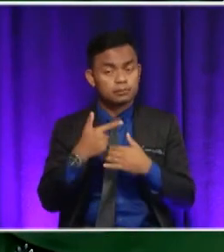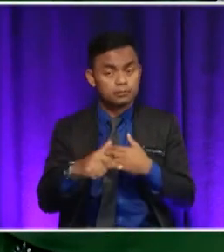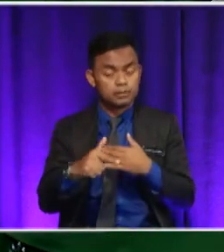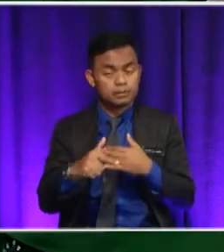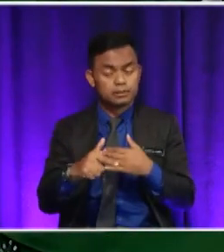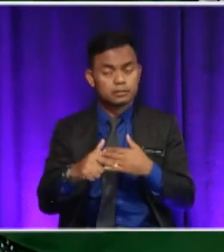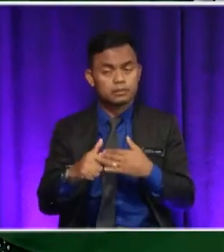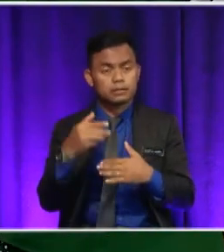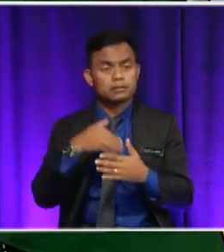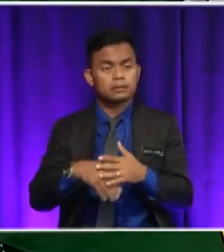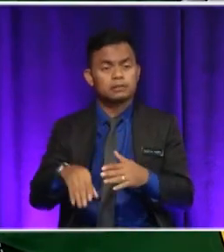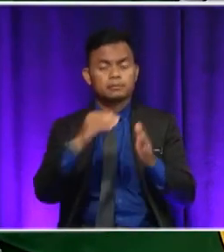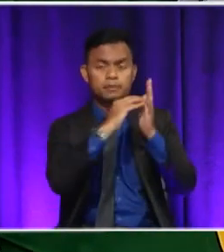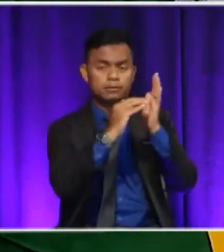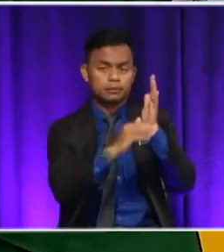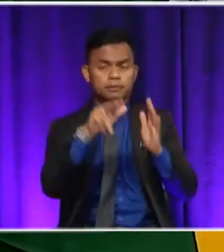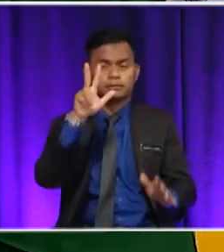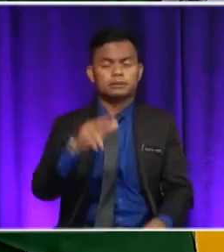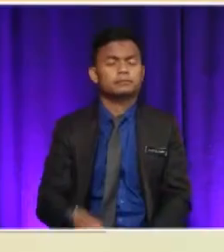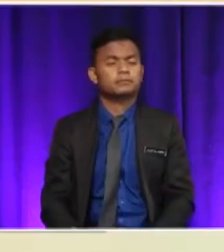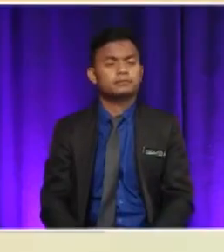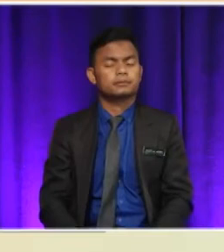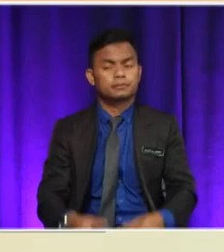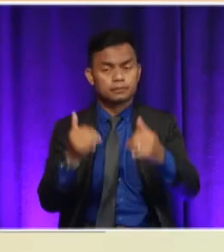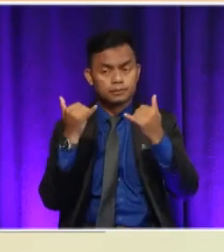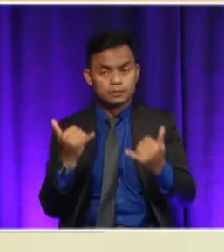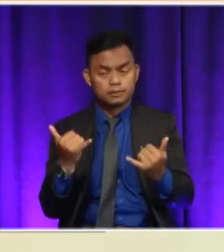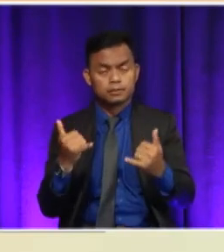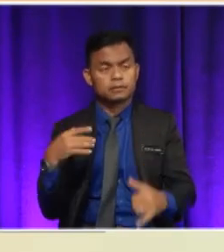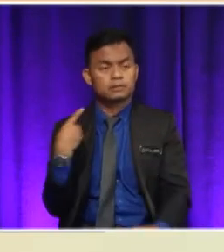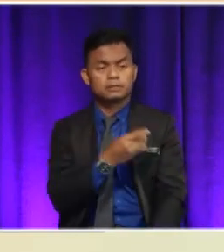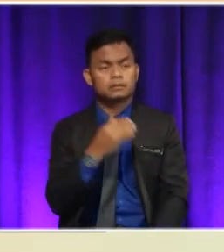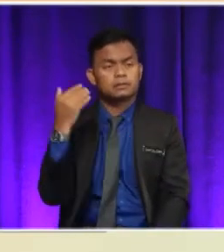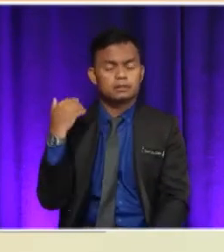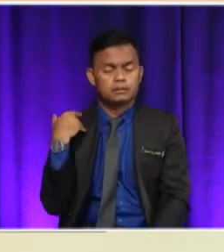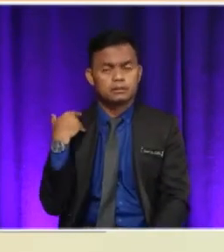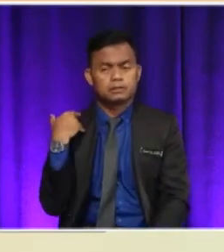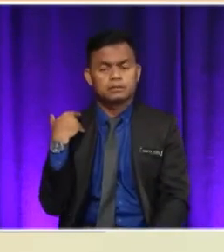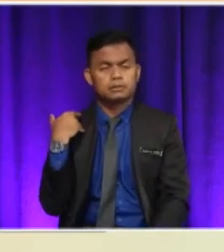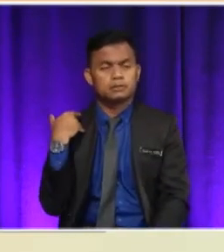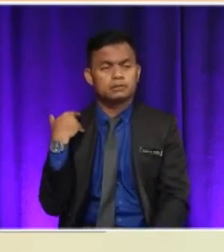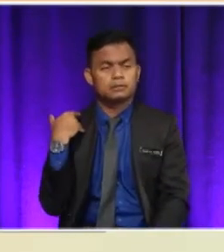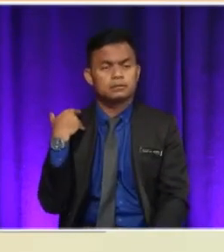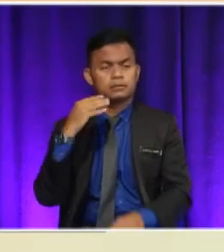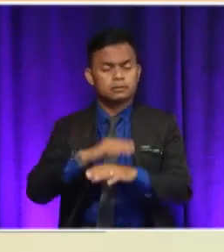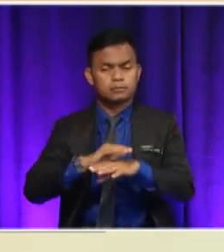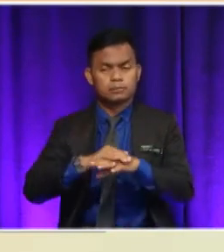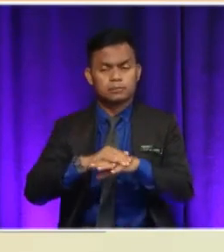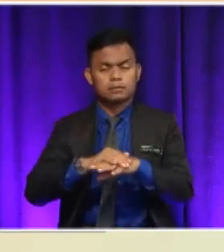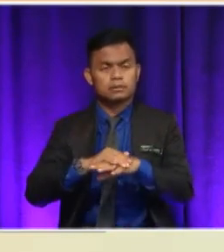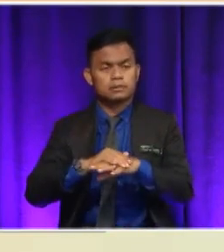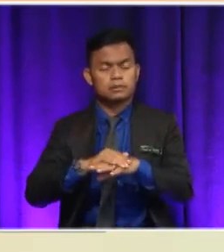Next one, we have the words or the phrase, several isolated communities